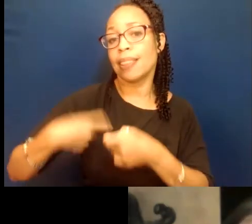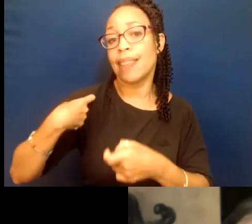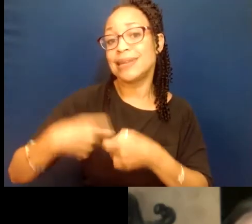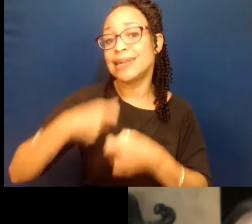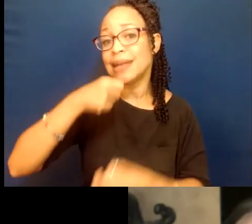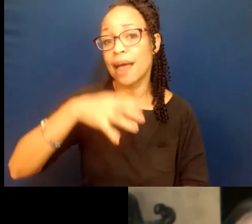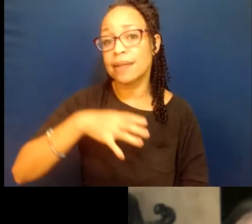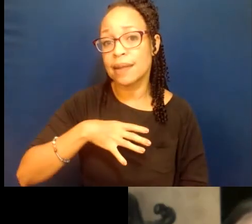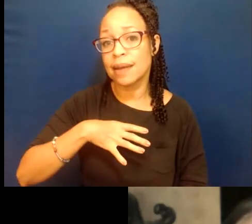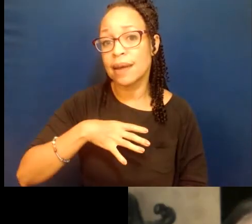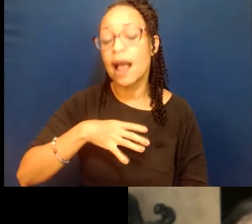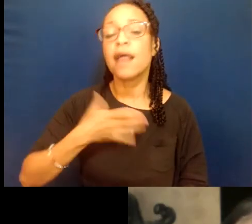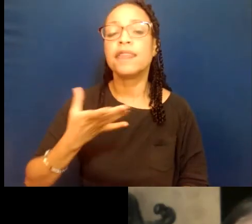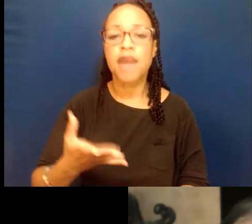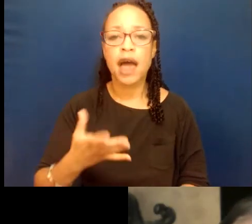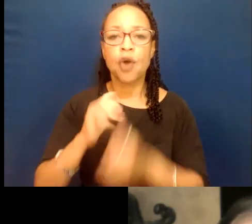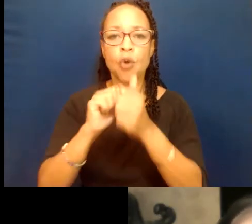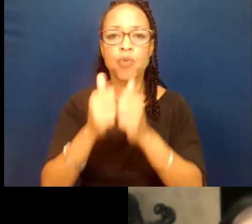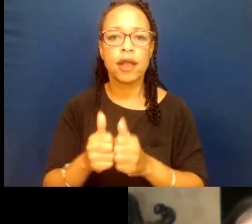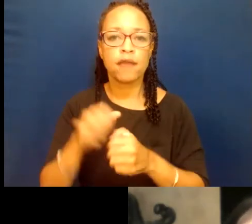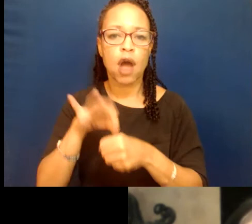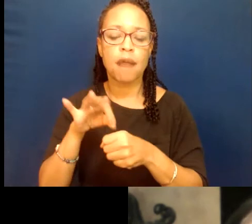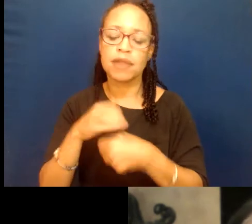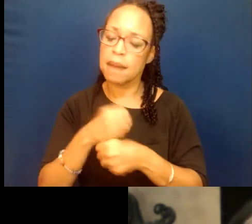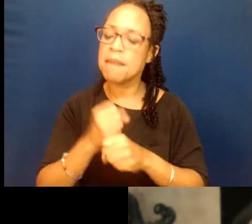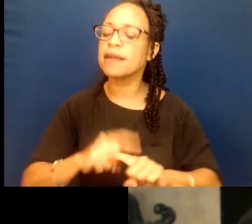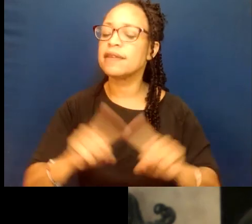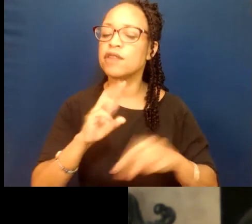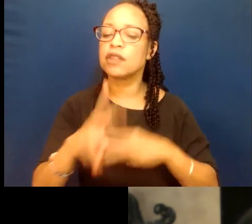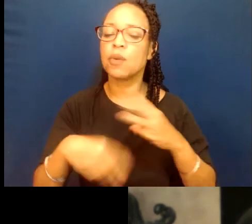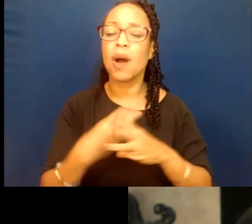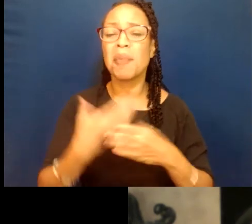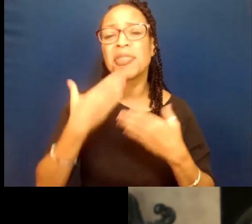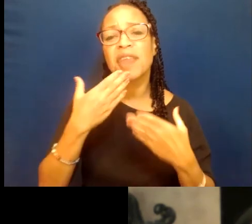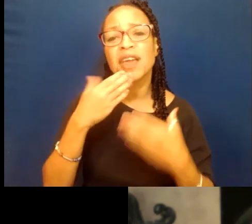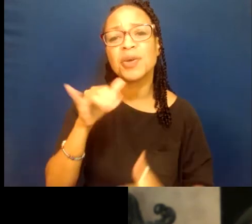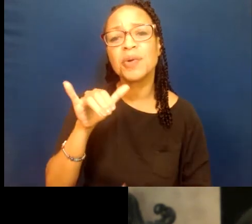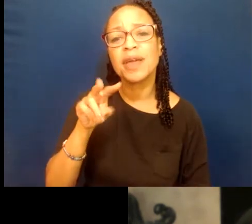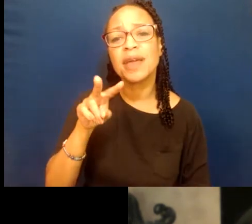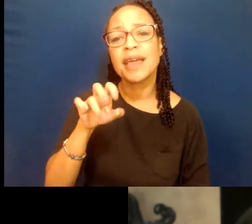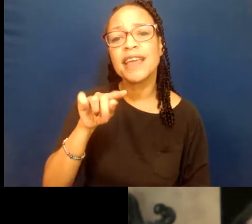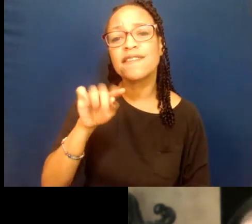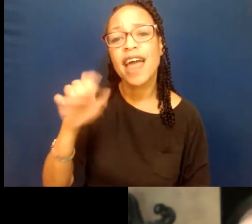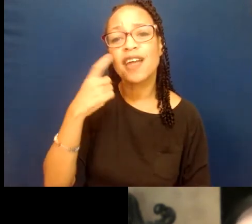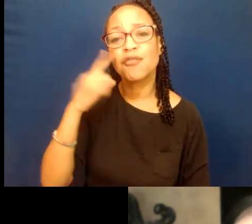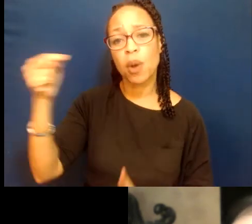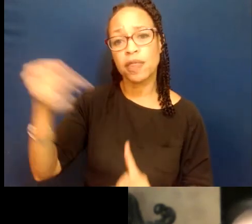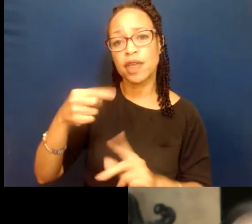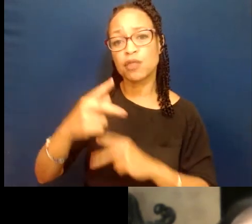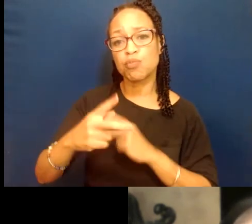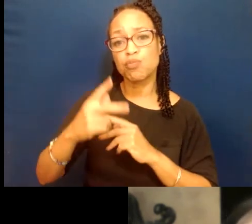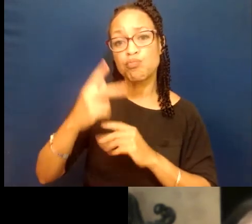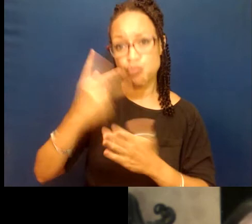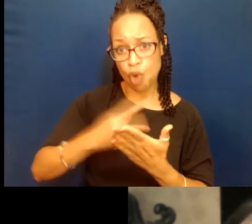It's going to make all the difference in the world. And I want to thank you, Yvette, for this program. It was